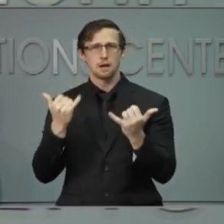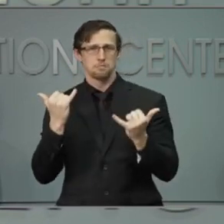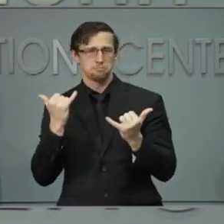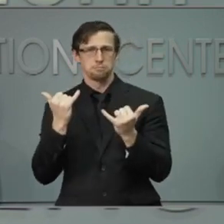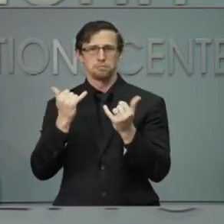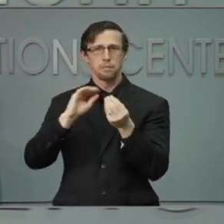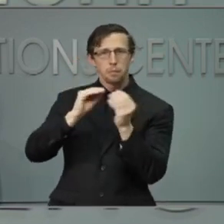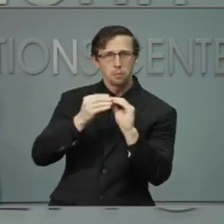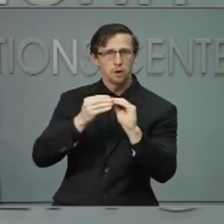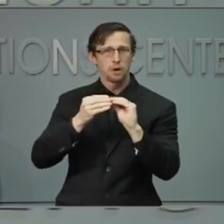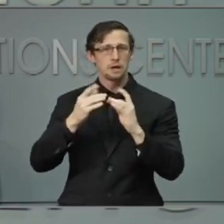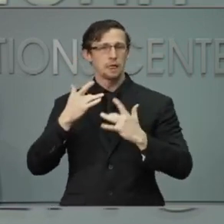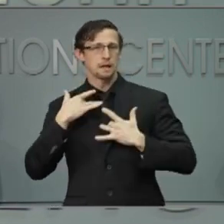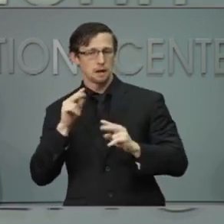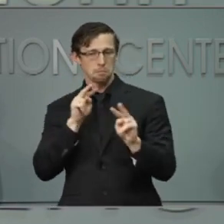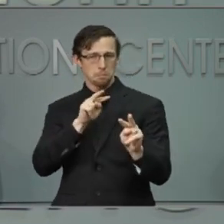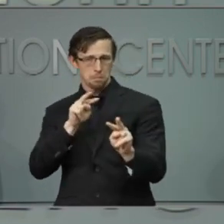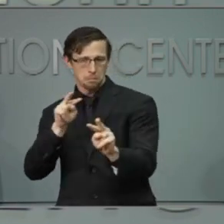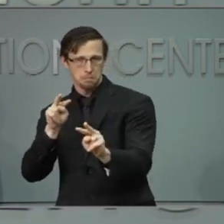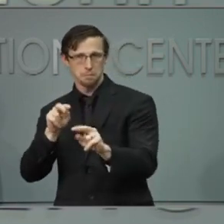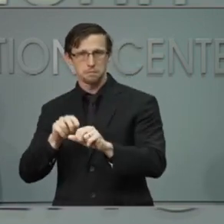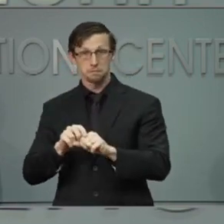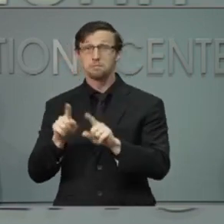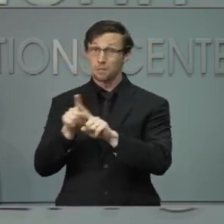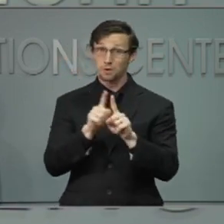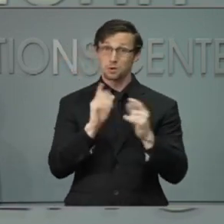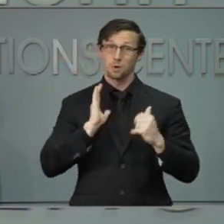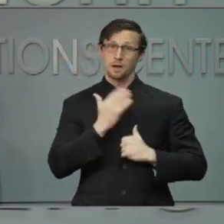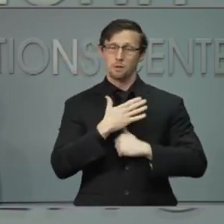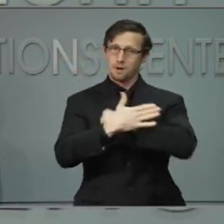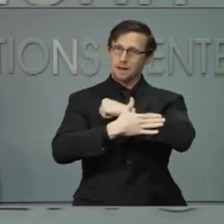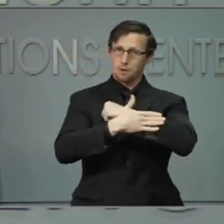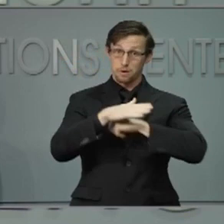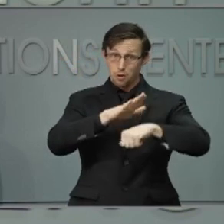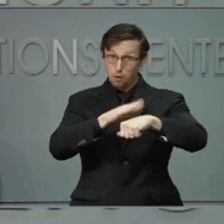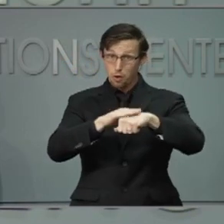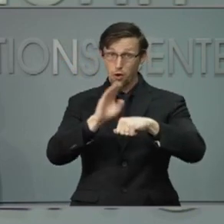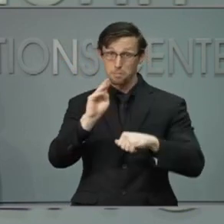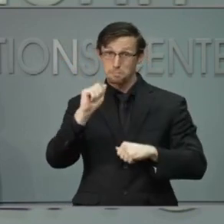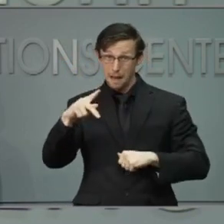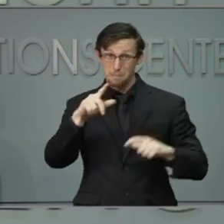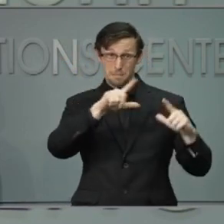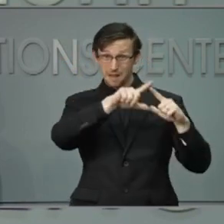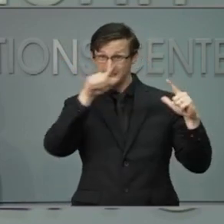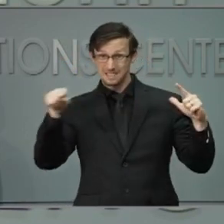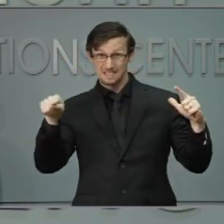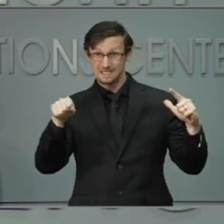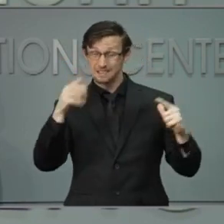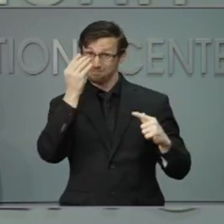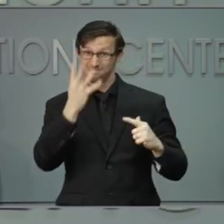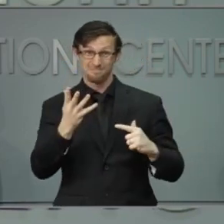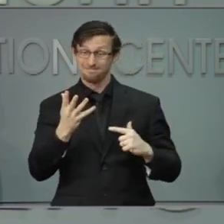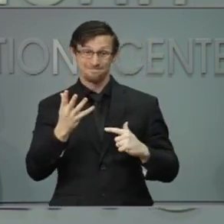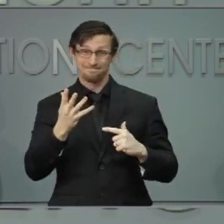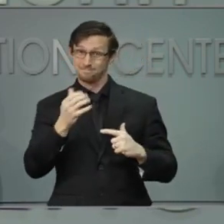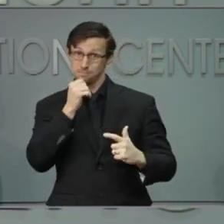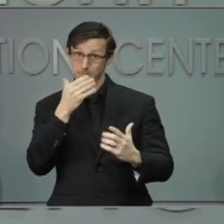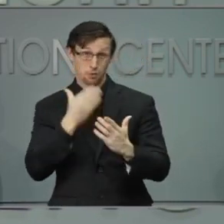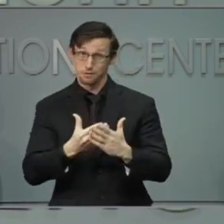She'll also share an update on our county alert map. Unfortunately, the updates are dire.